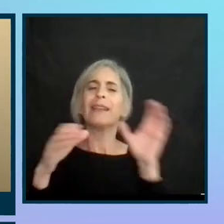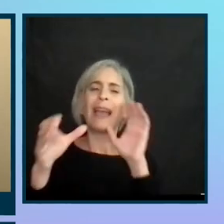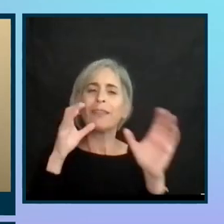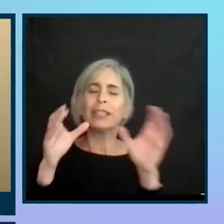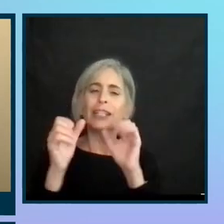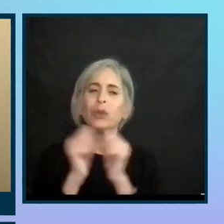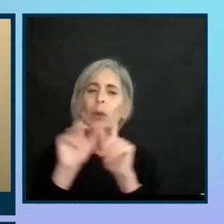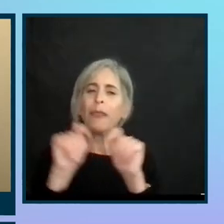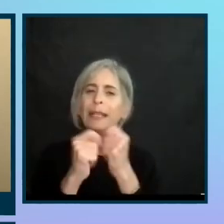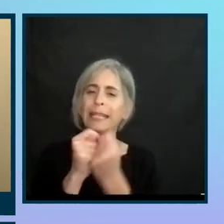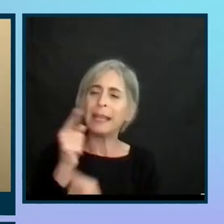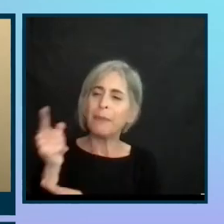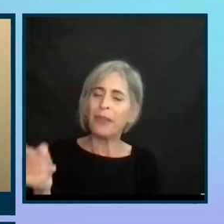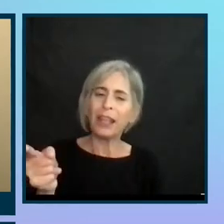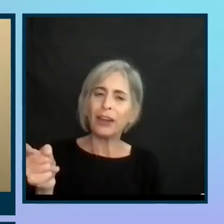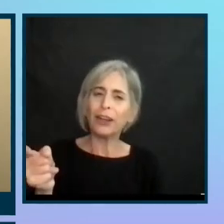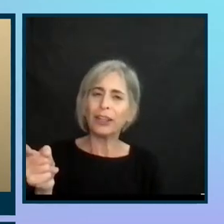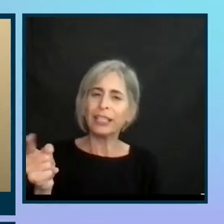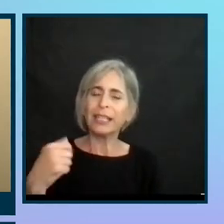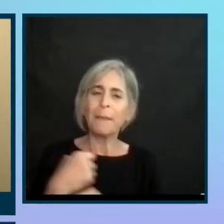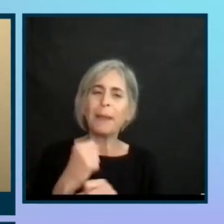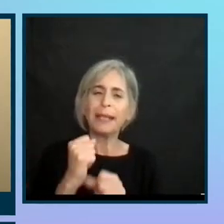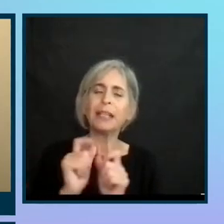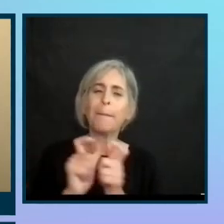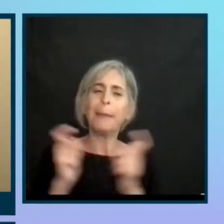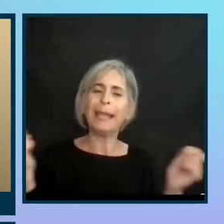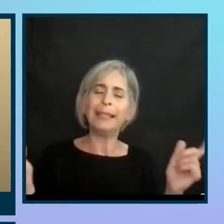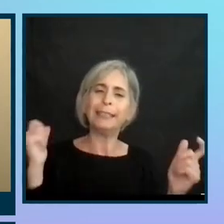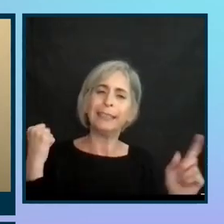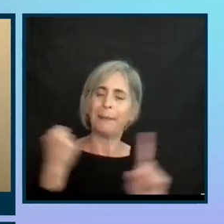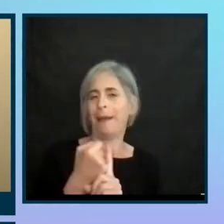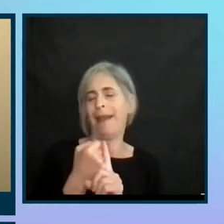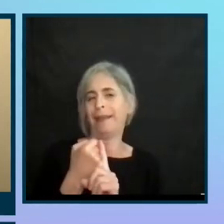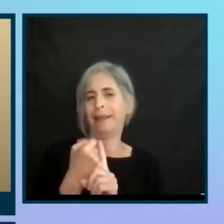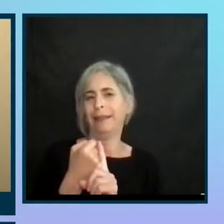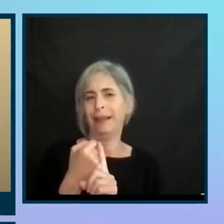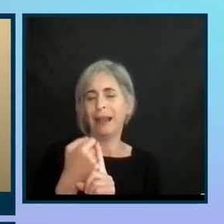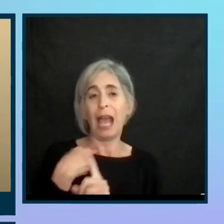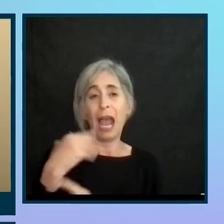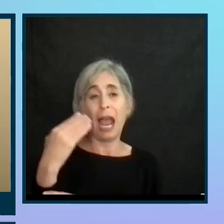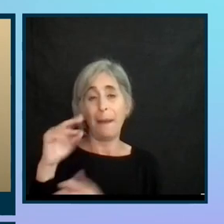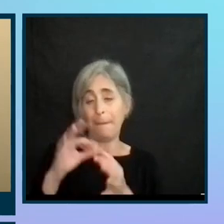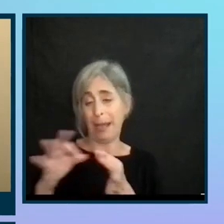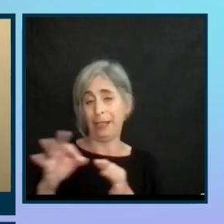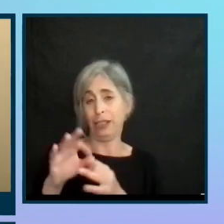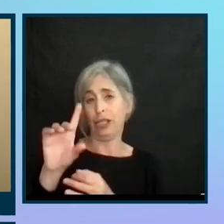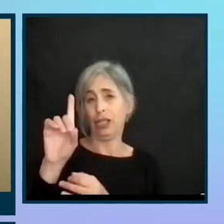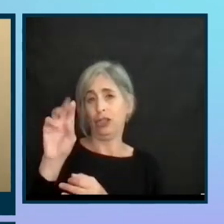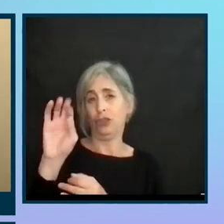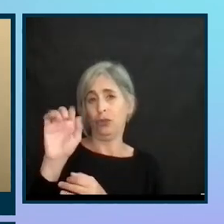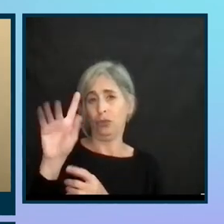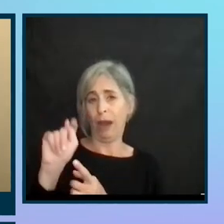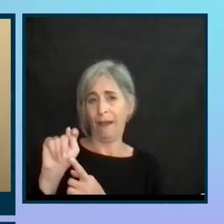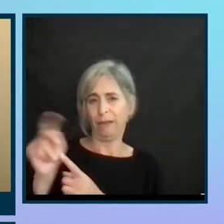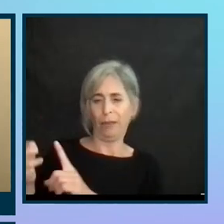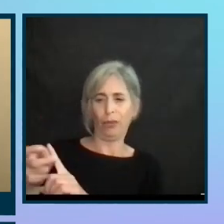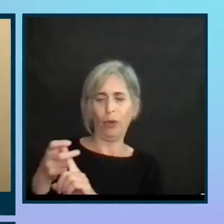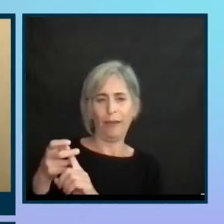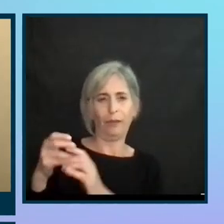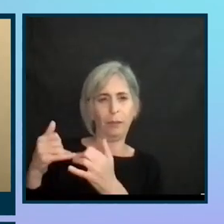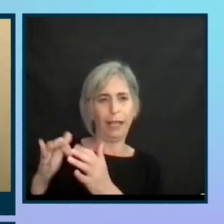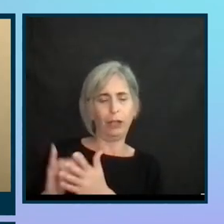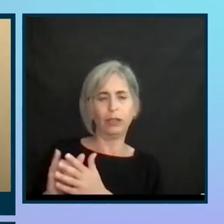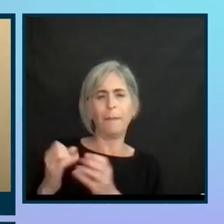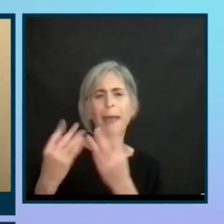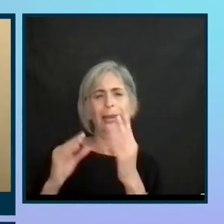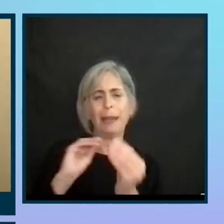It just makes everything so tremendous because, you know, the draft. I know Joe mentioned that. I mean, you have these auction drafts that have so many moving